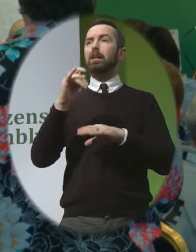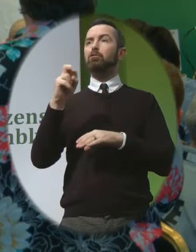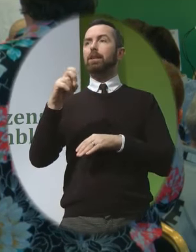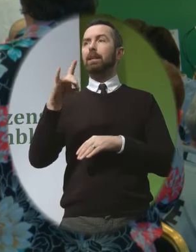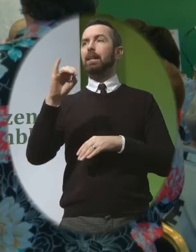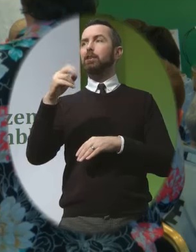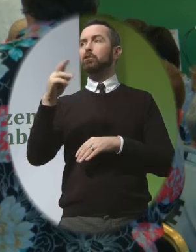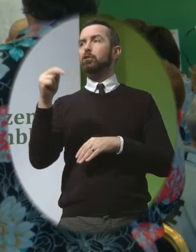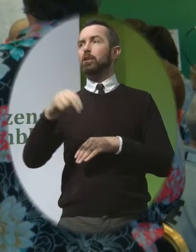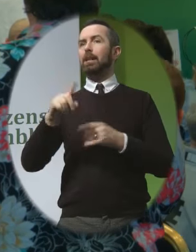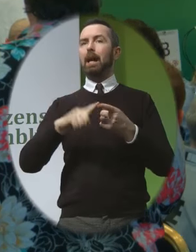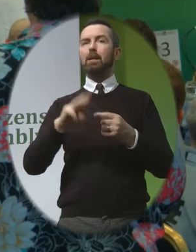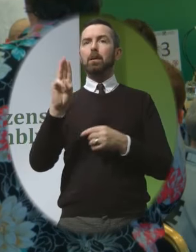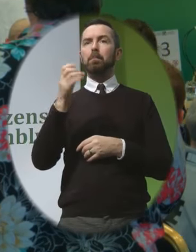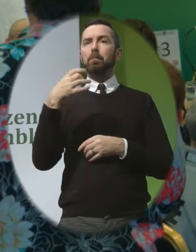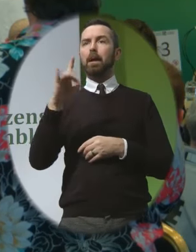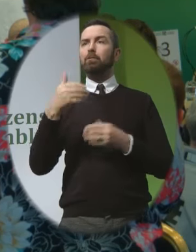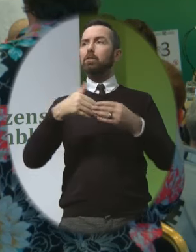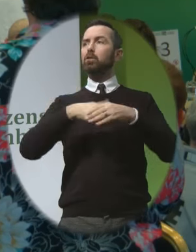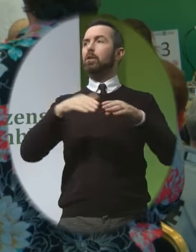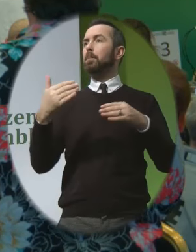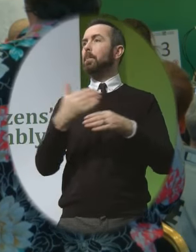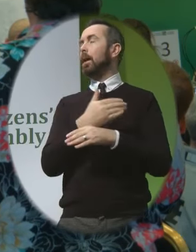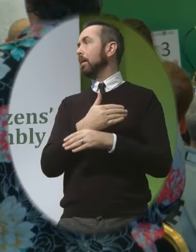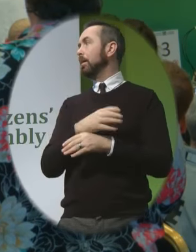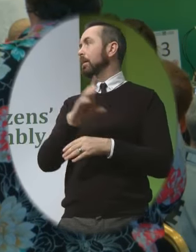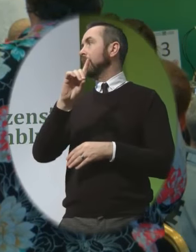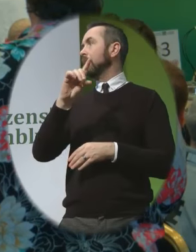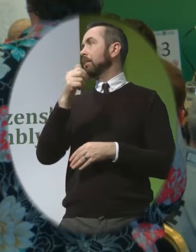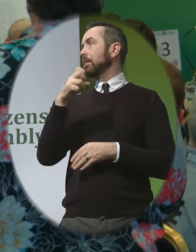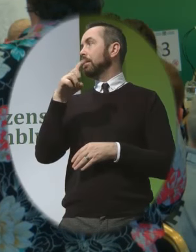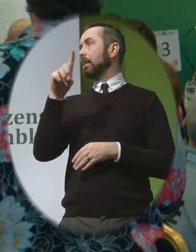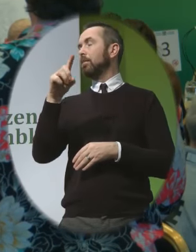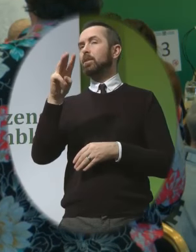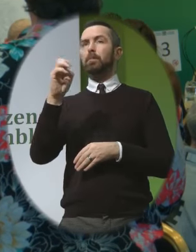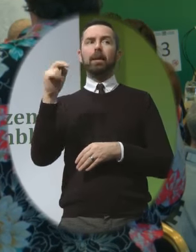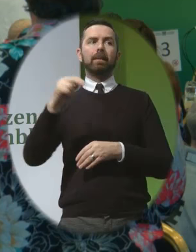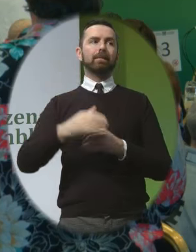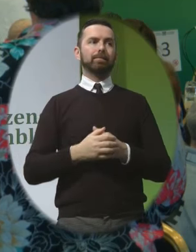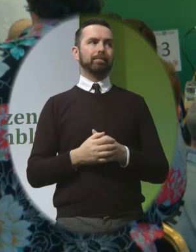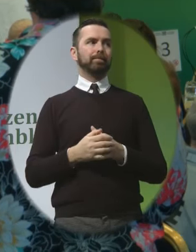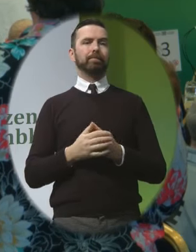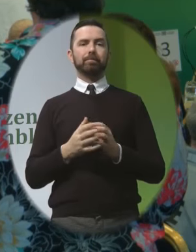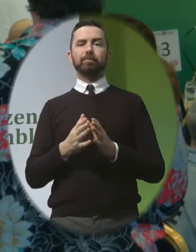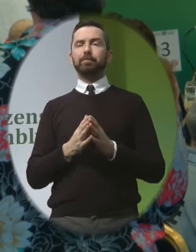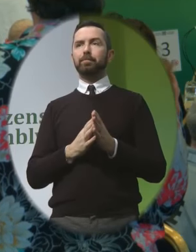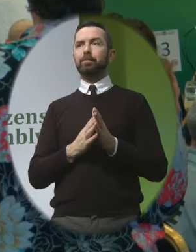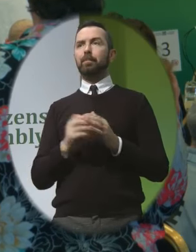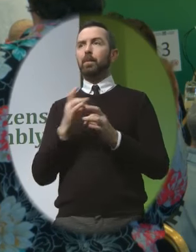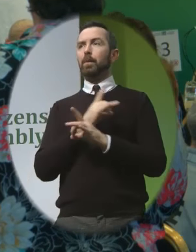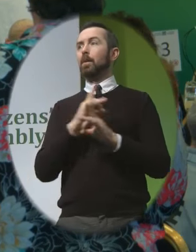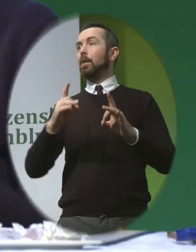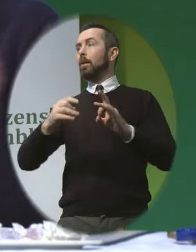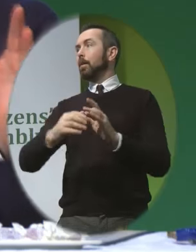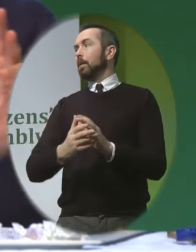Hinchin And Patrick is going to be joined by David Manley As he said, yeah, thank you Very good